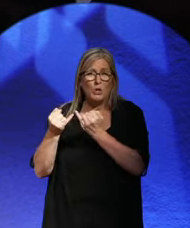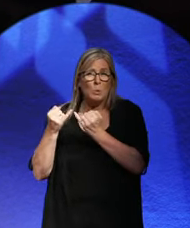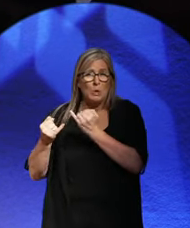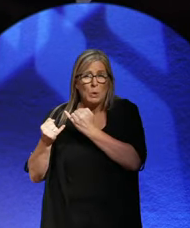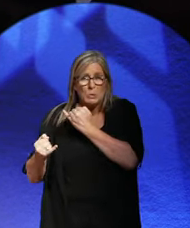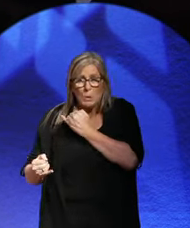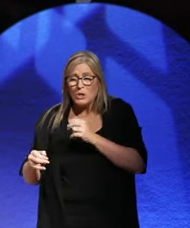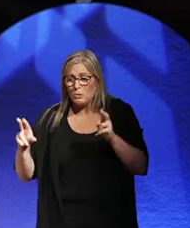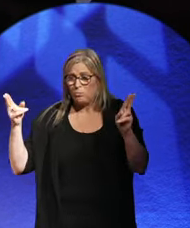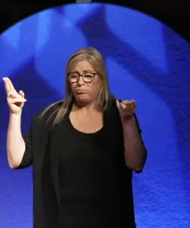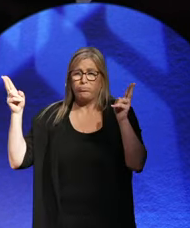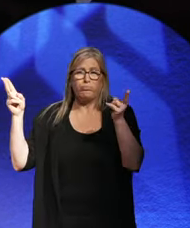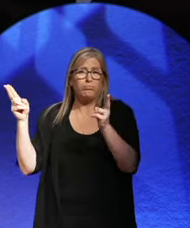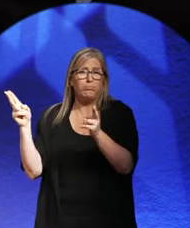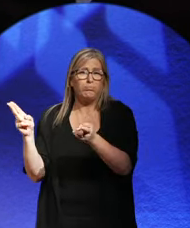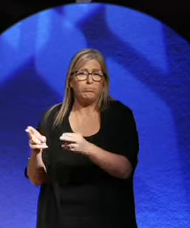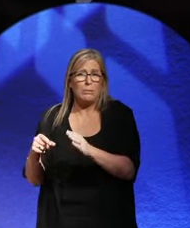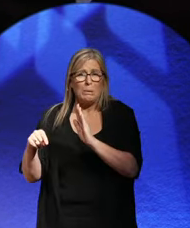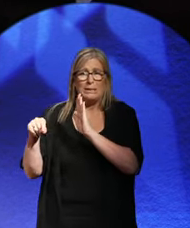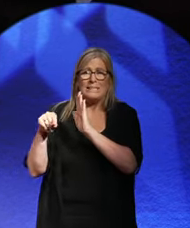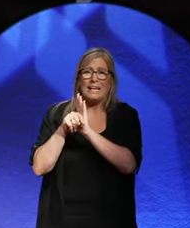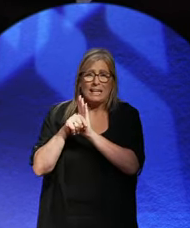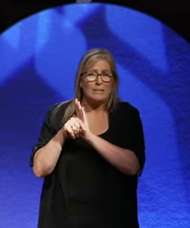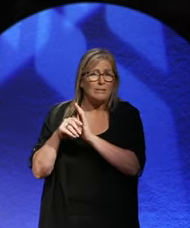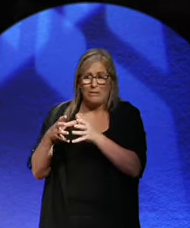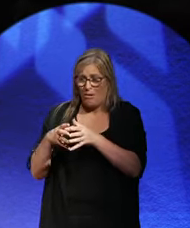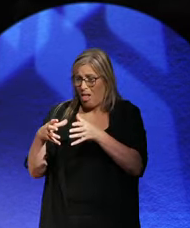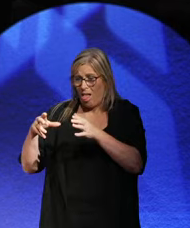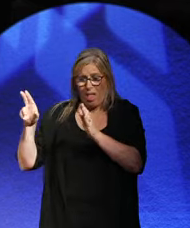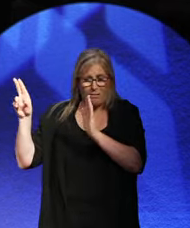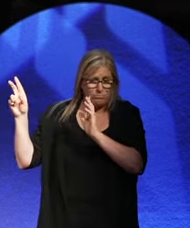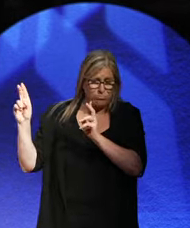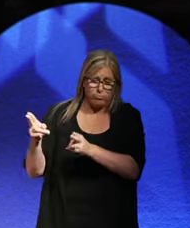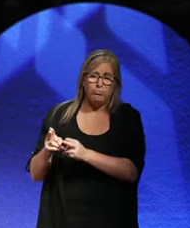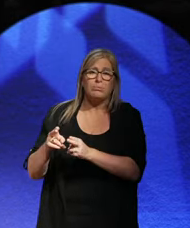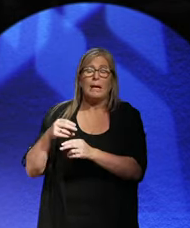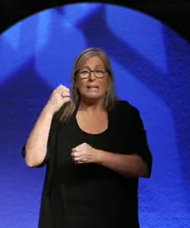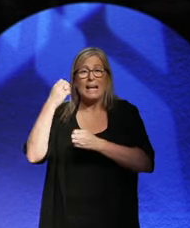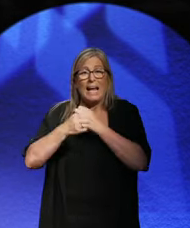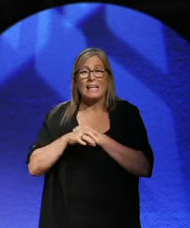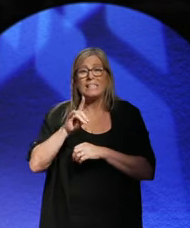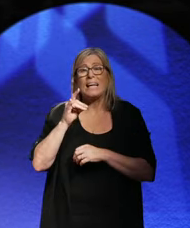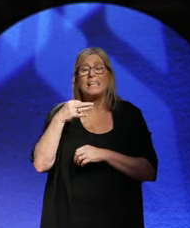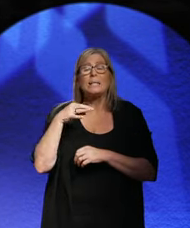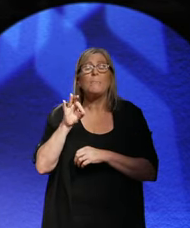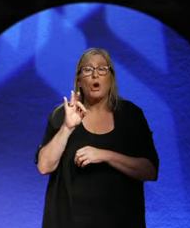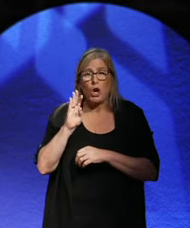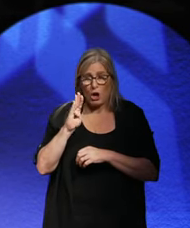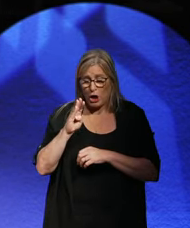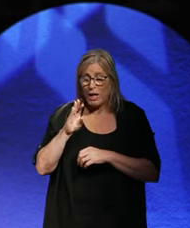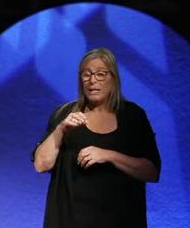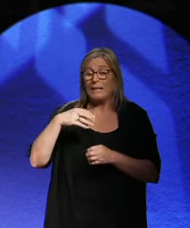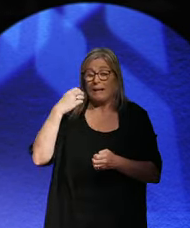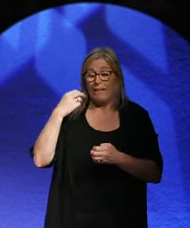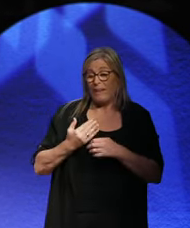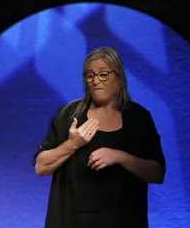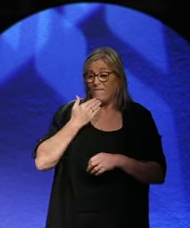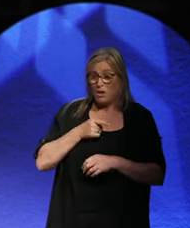down. It's got negative growth, you know. And then in the end, Hindenburg gets fed up with him. He's so unpopular.